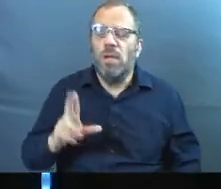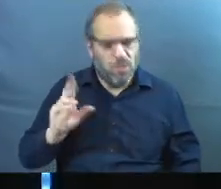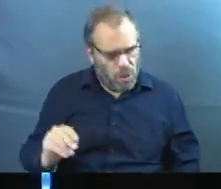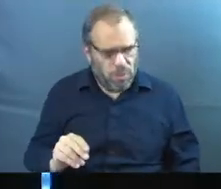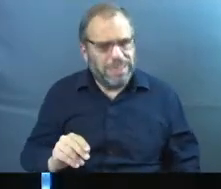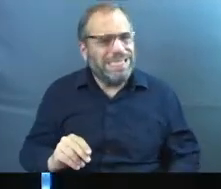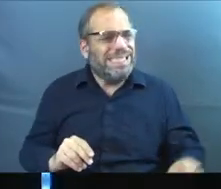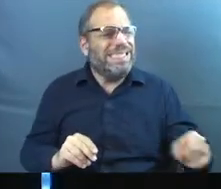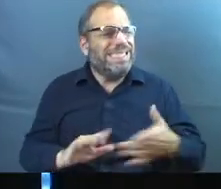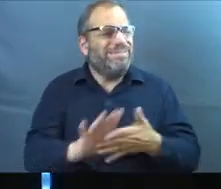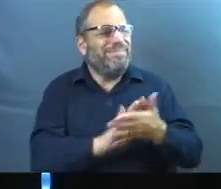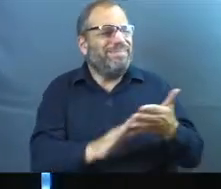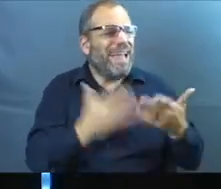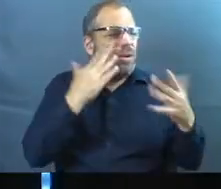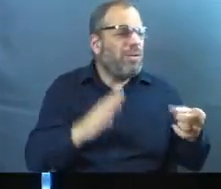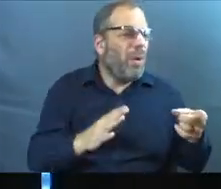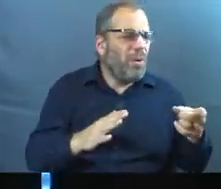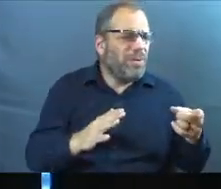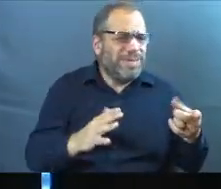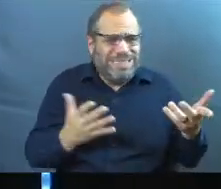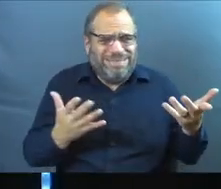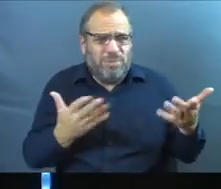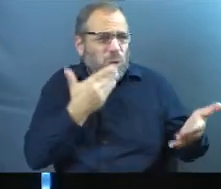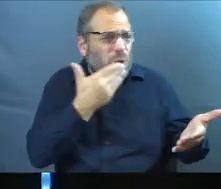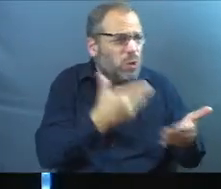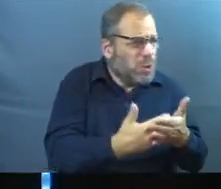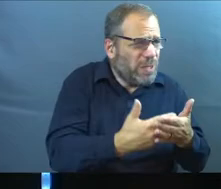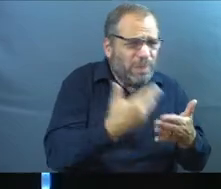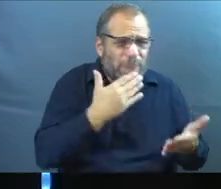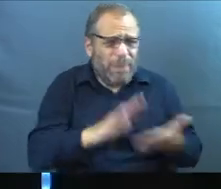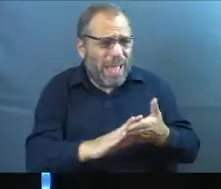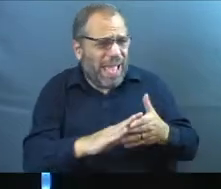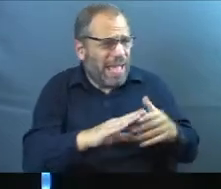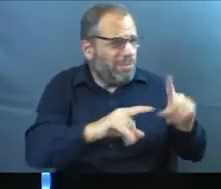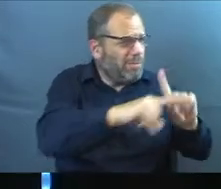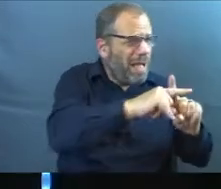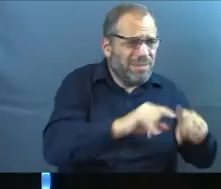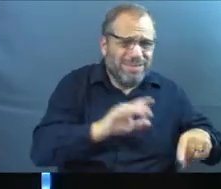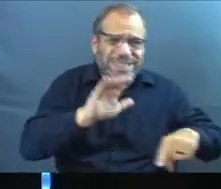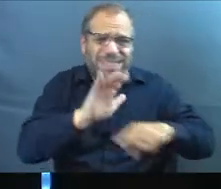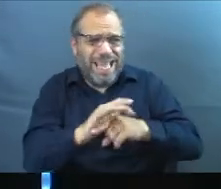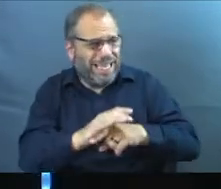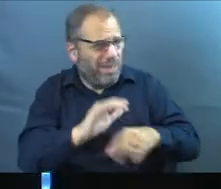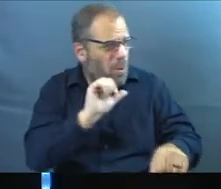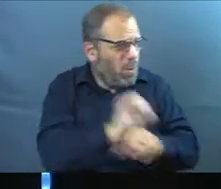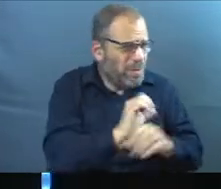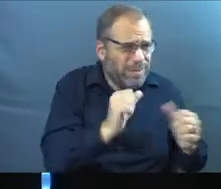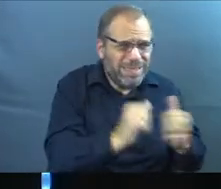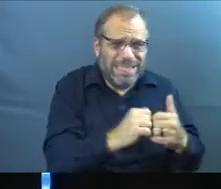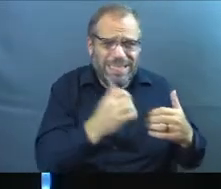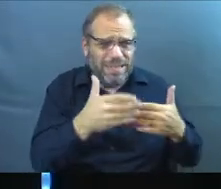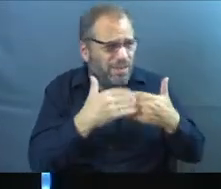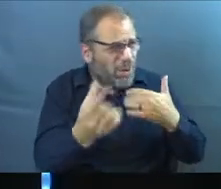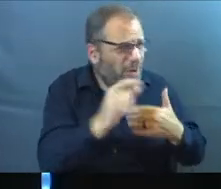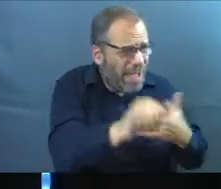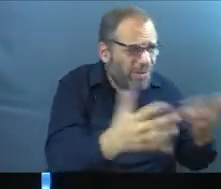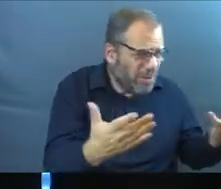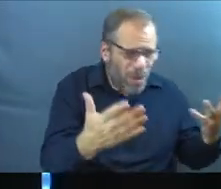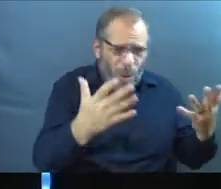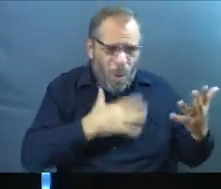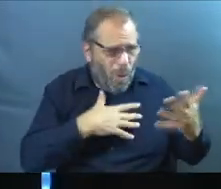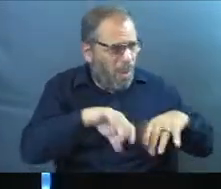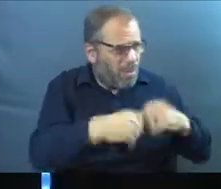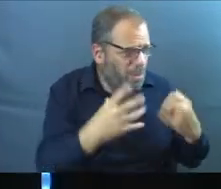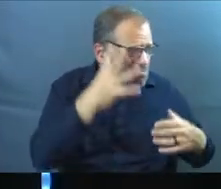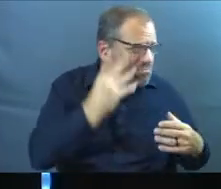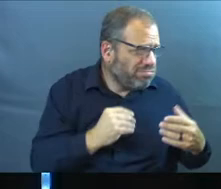go into the unknown. I don't know if good things await Naomi and I when we get to her place. I don't know if I'm gonna have to deal with this forever, if things are just constantly gonna be